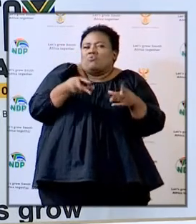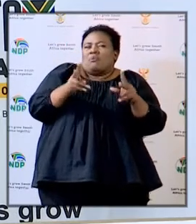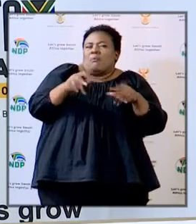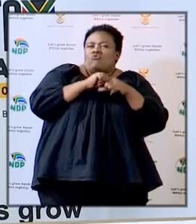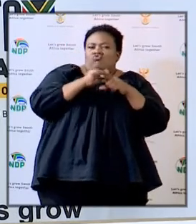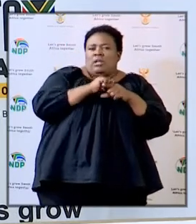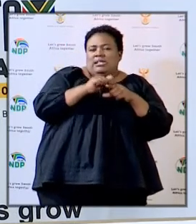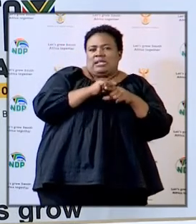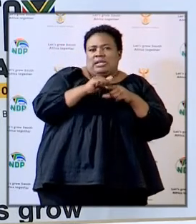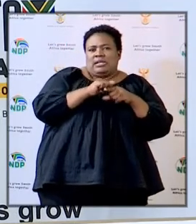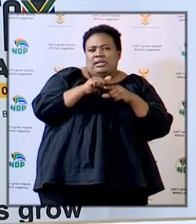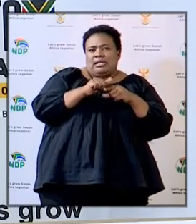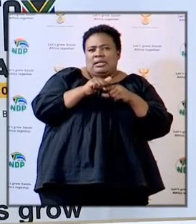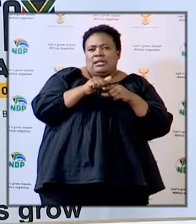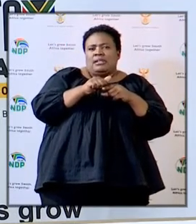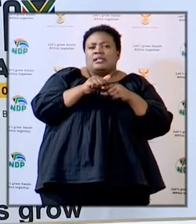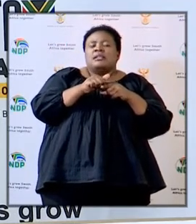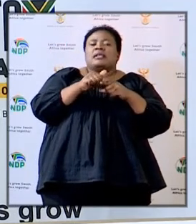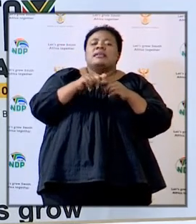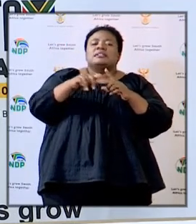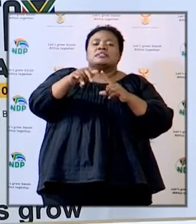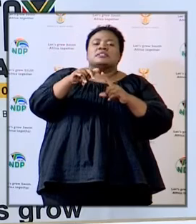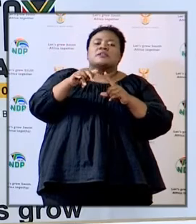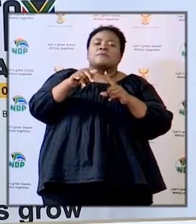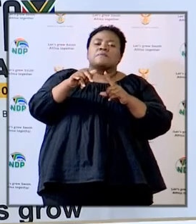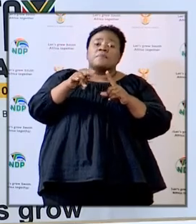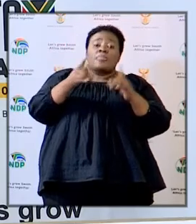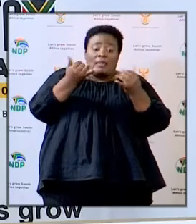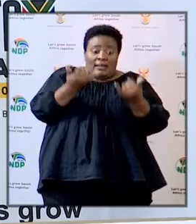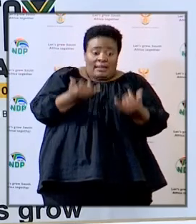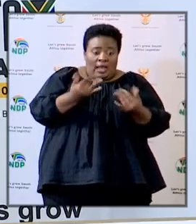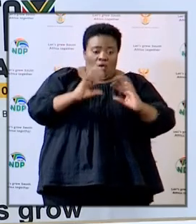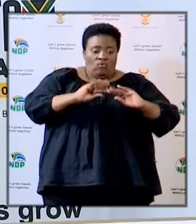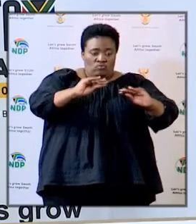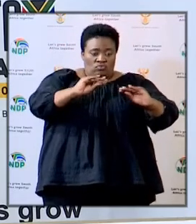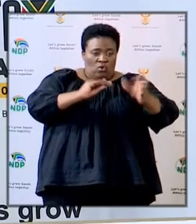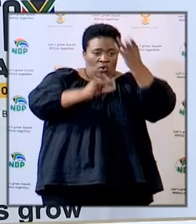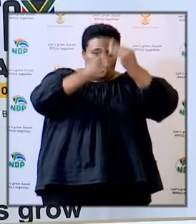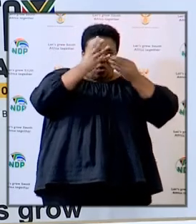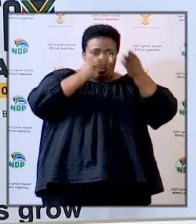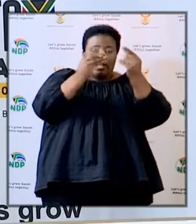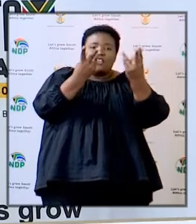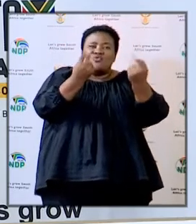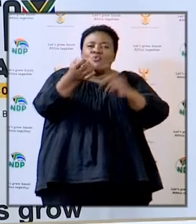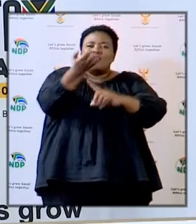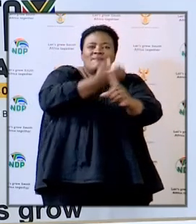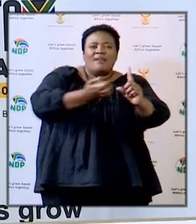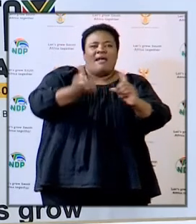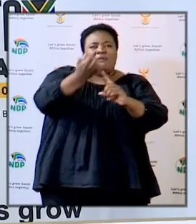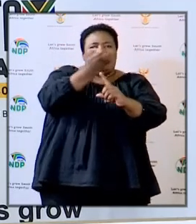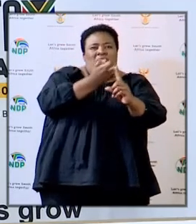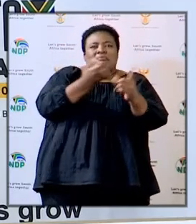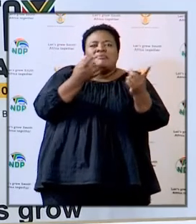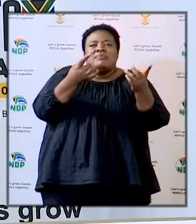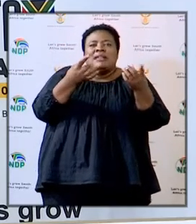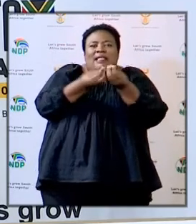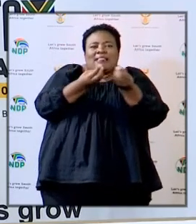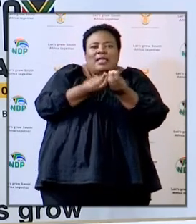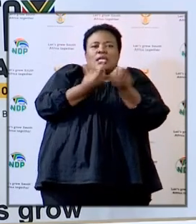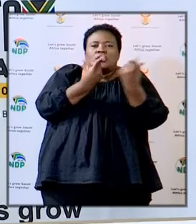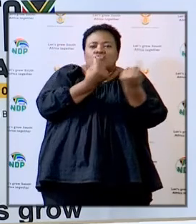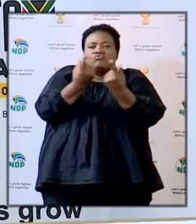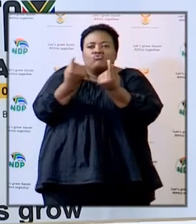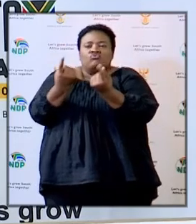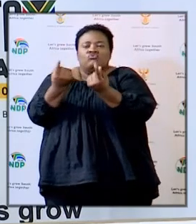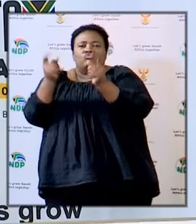it's just a socialization into the new environment that teachers